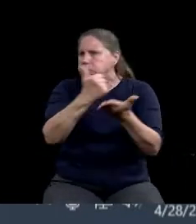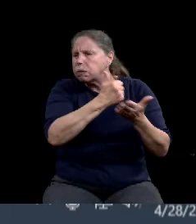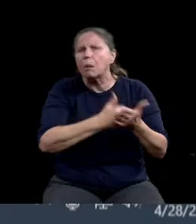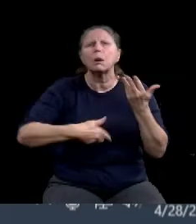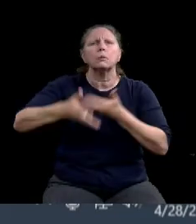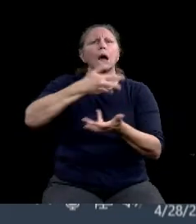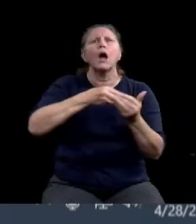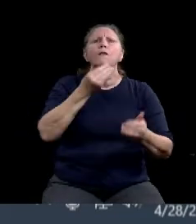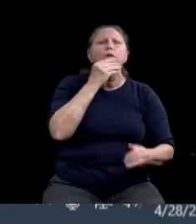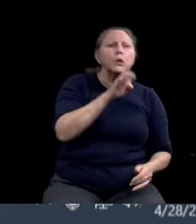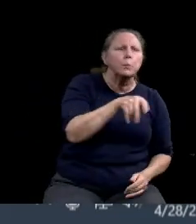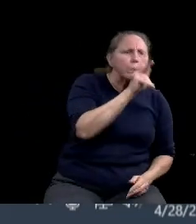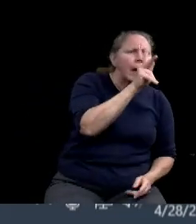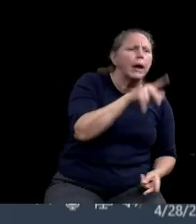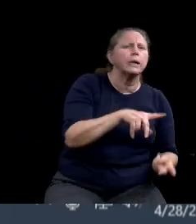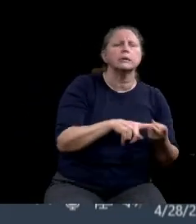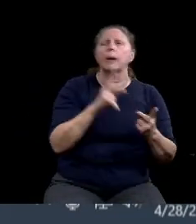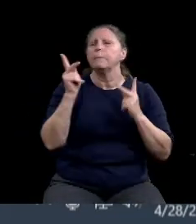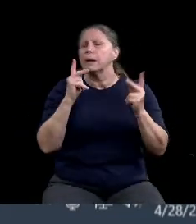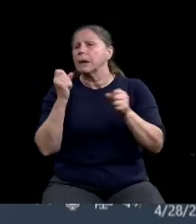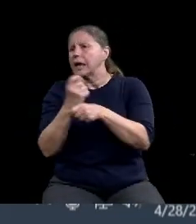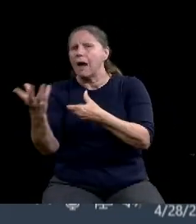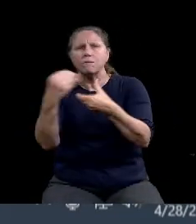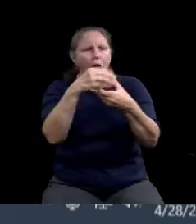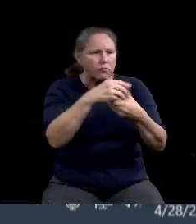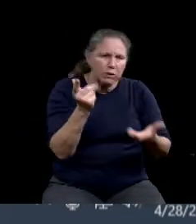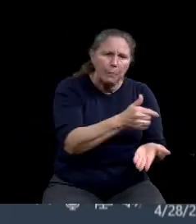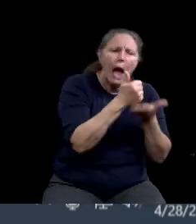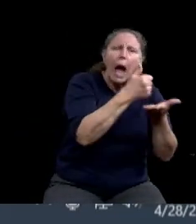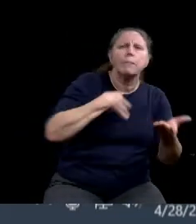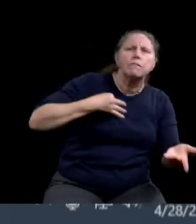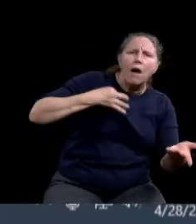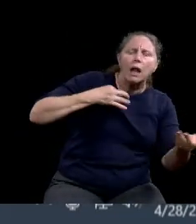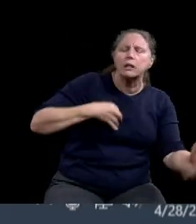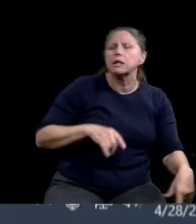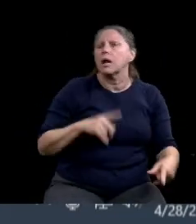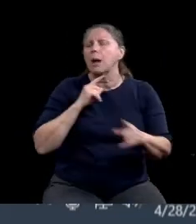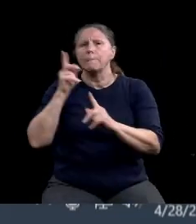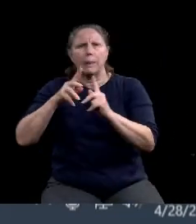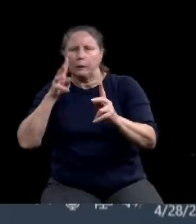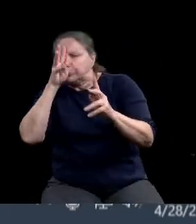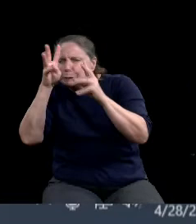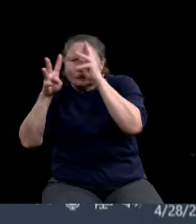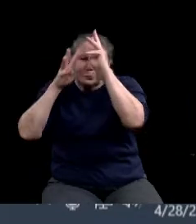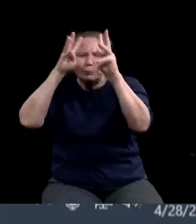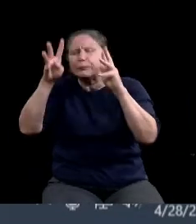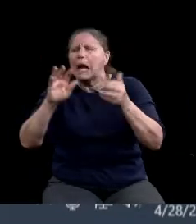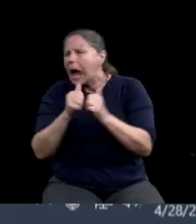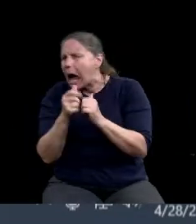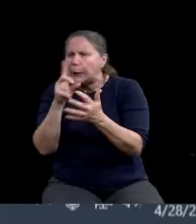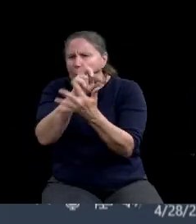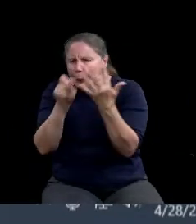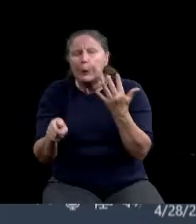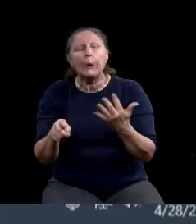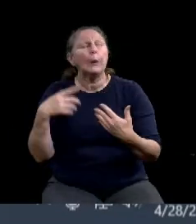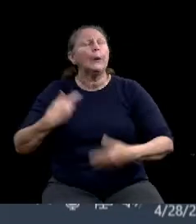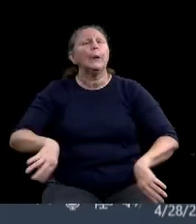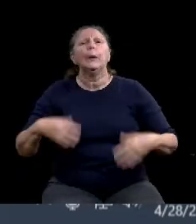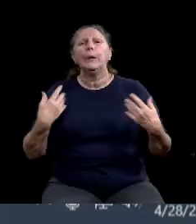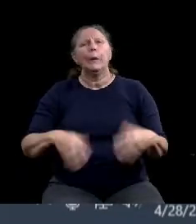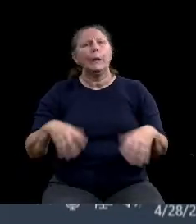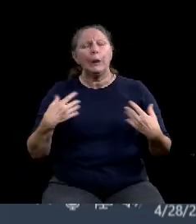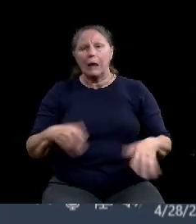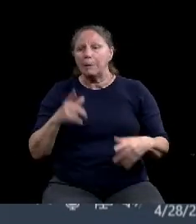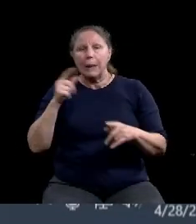in that. We've seen the resilience and creativity of merchants here in Waco as we go to curbside service and be creative on delivering.